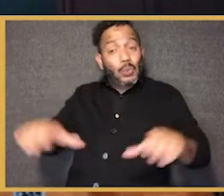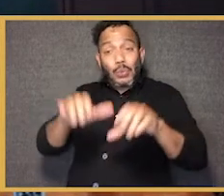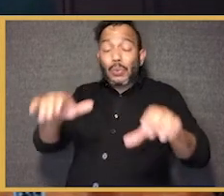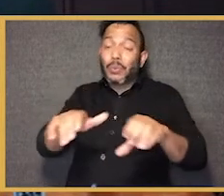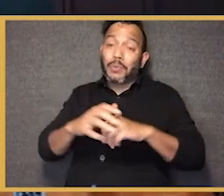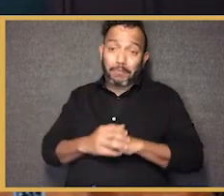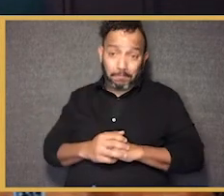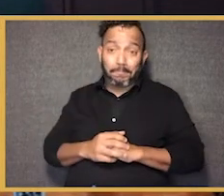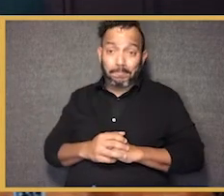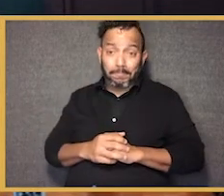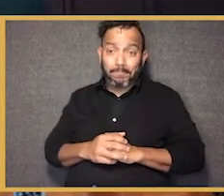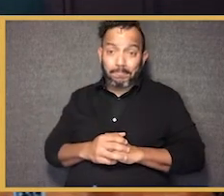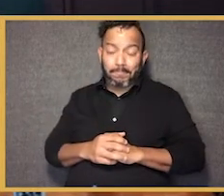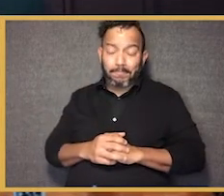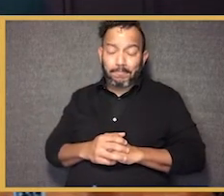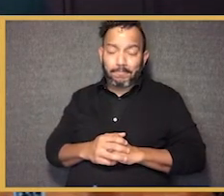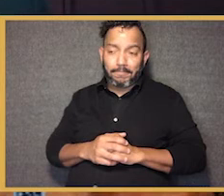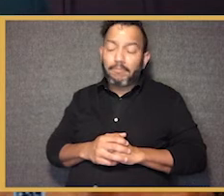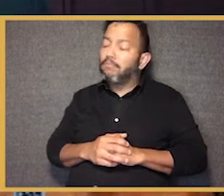need to do to build a more just society.